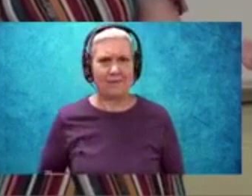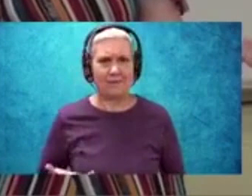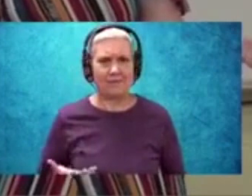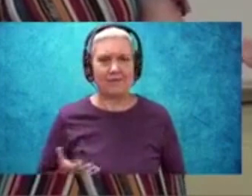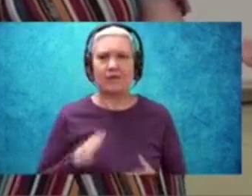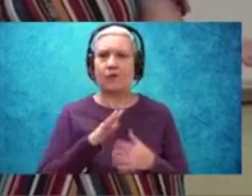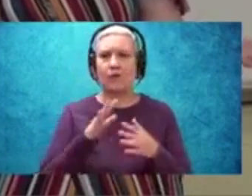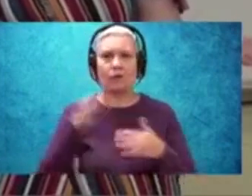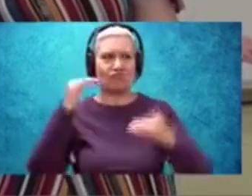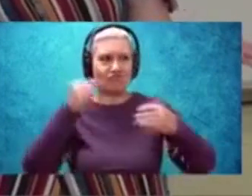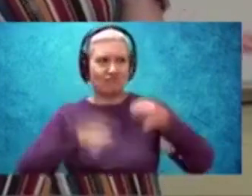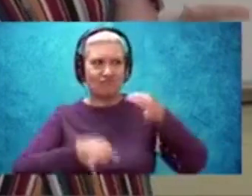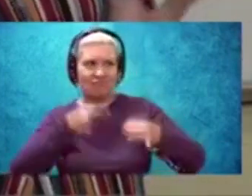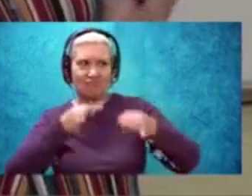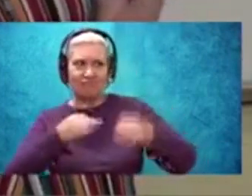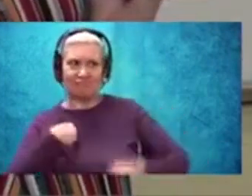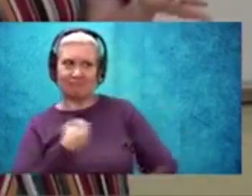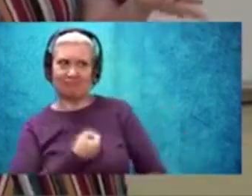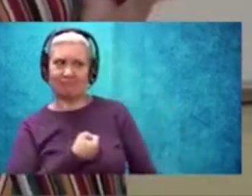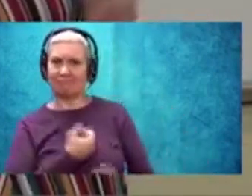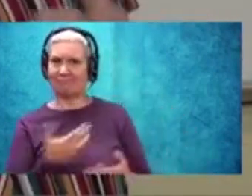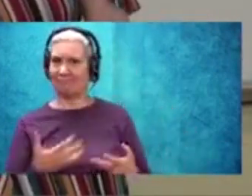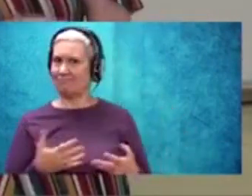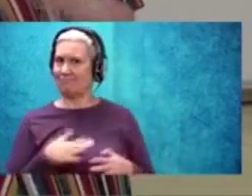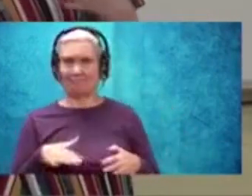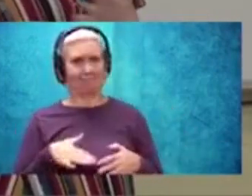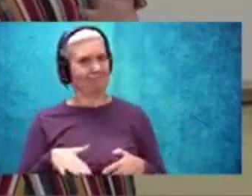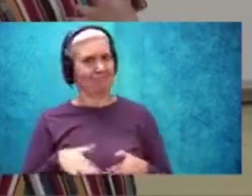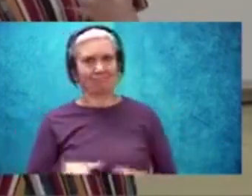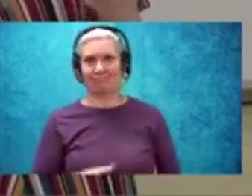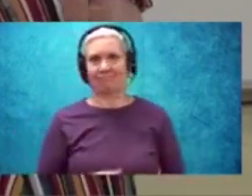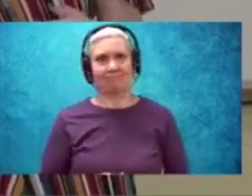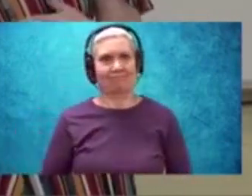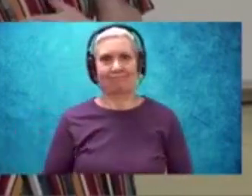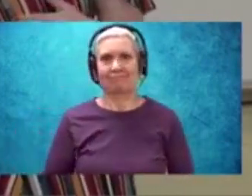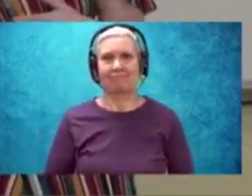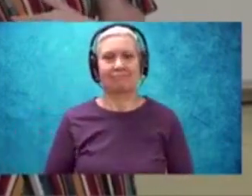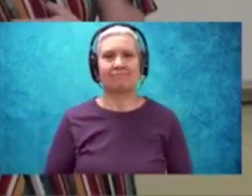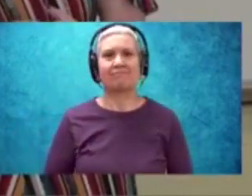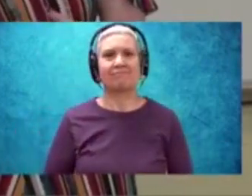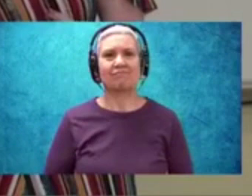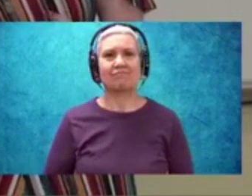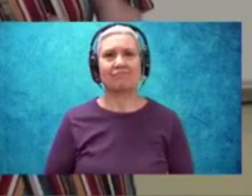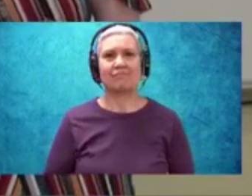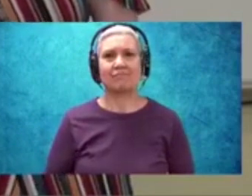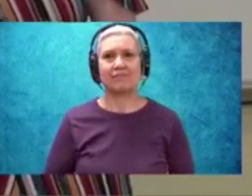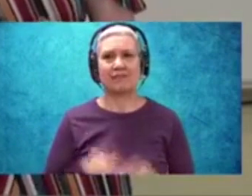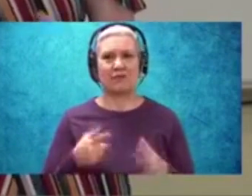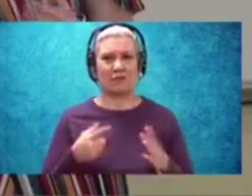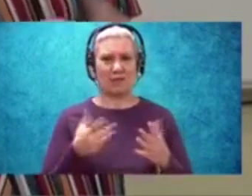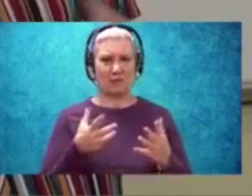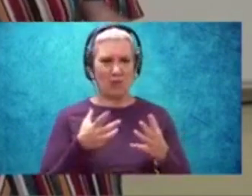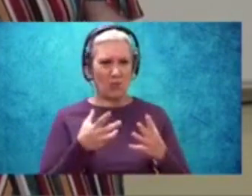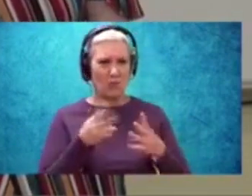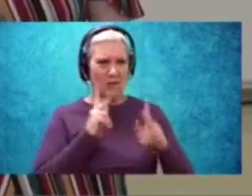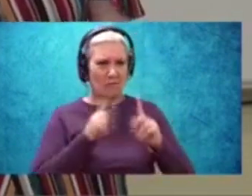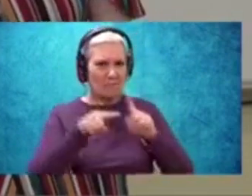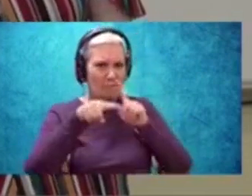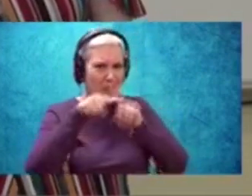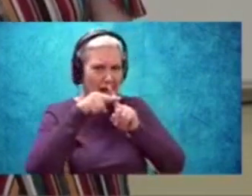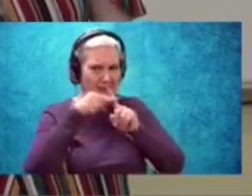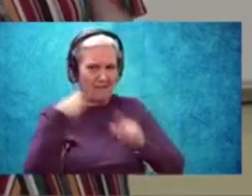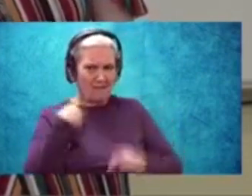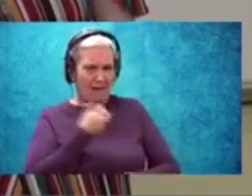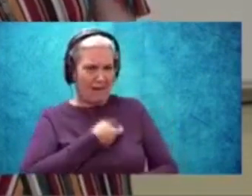want people to judge us. We don't want people to think something negatively about us. So we hide that